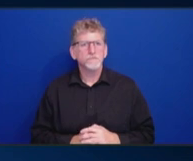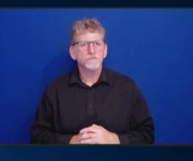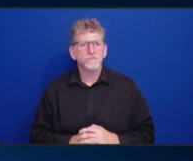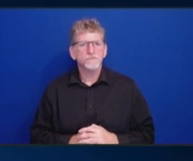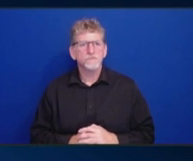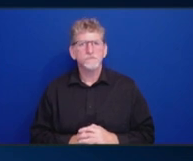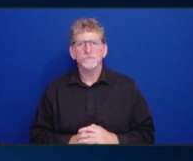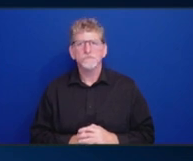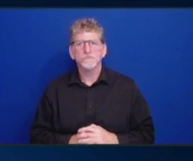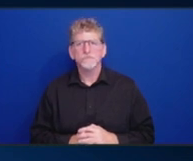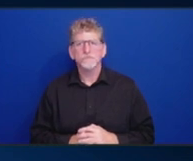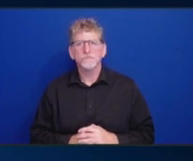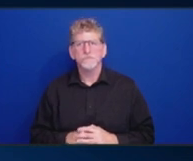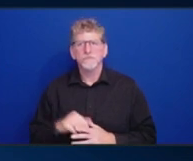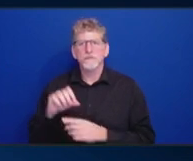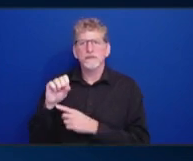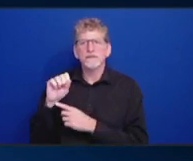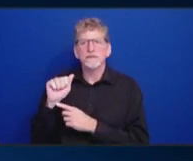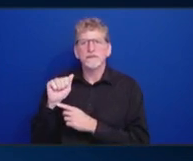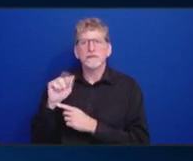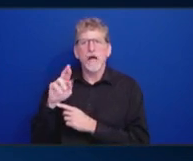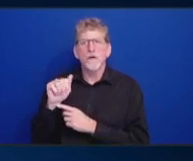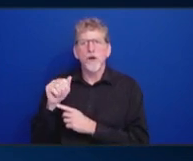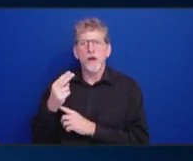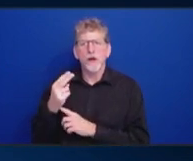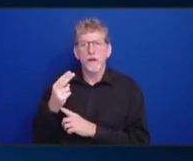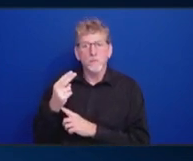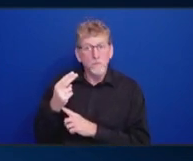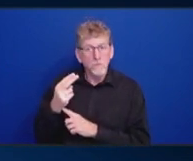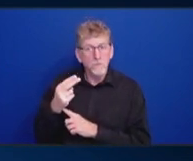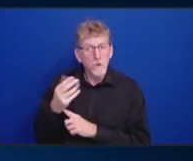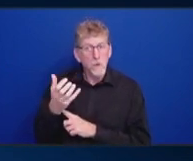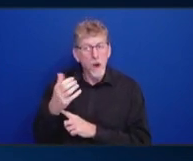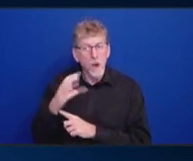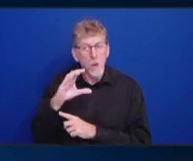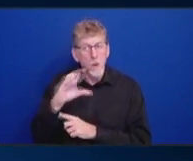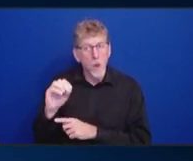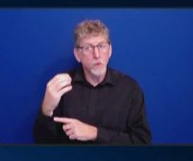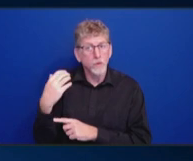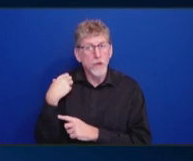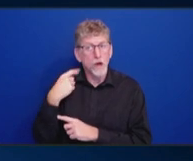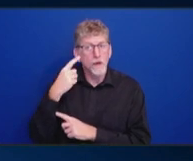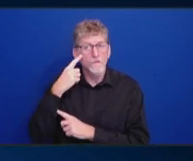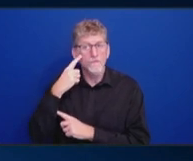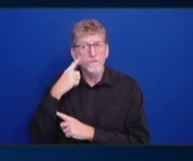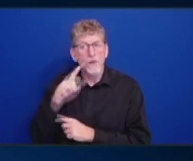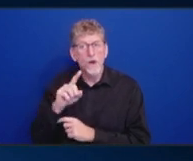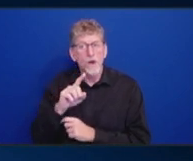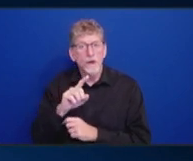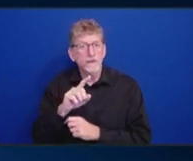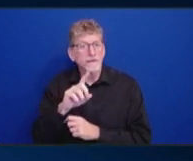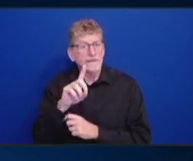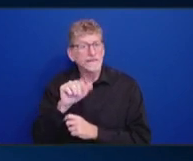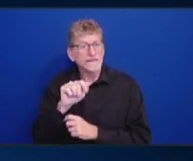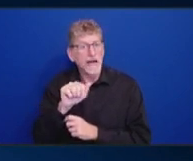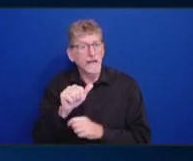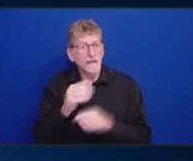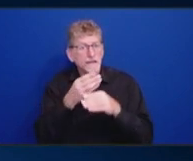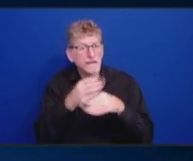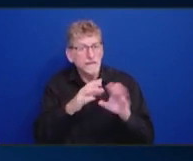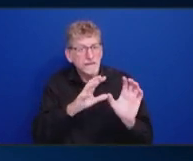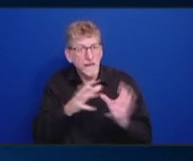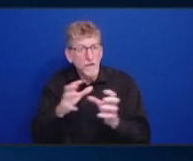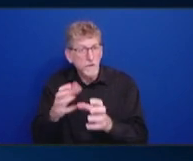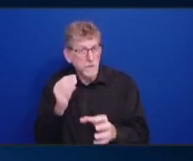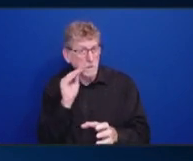disaggregation, if we can add her there, too. Mia And Smita would